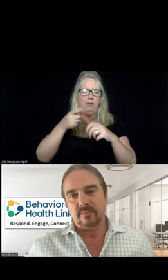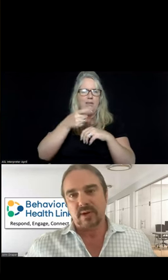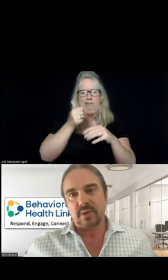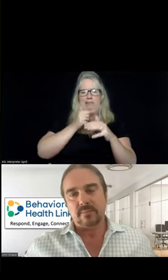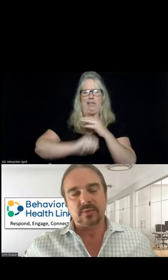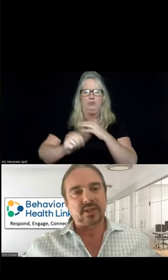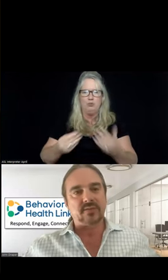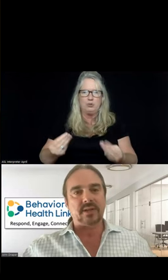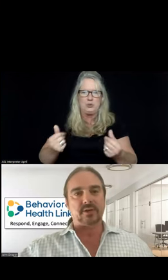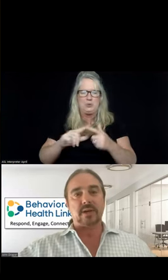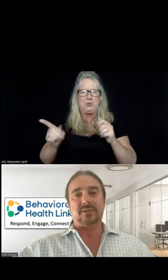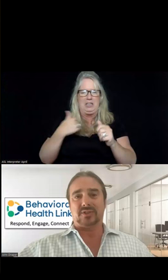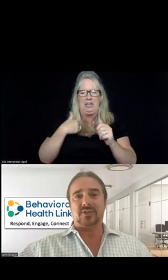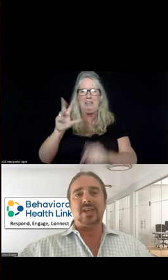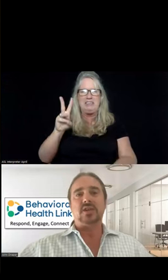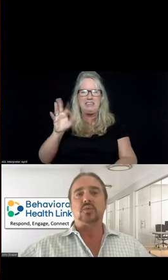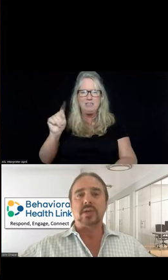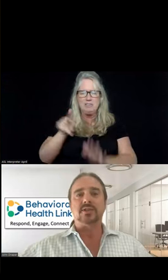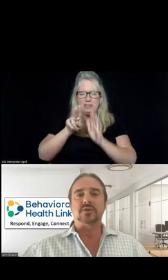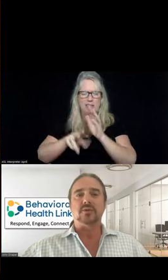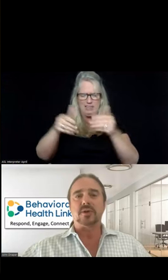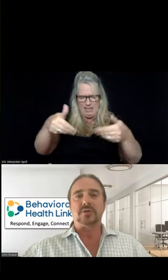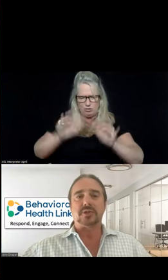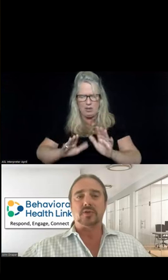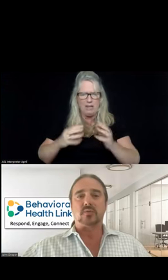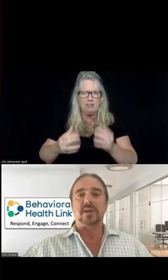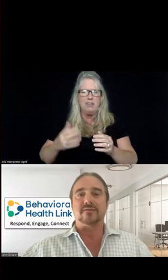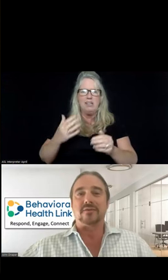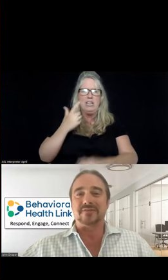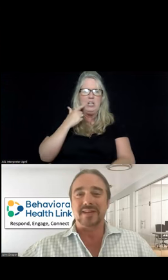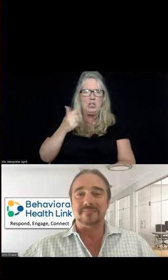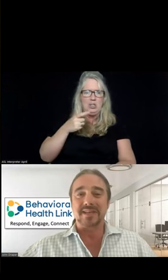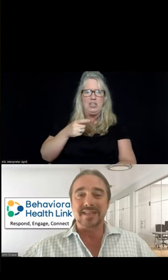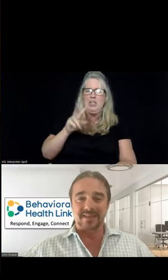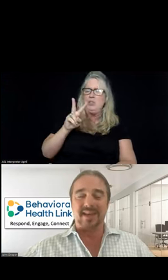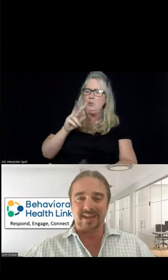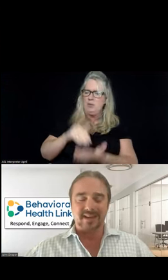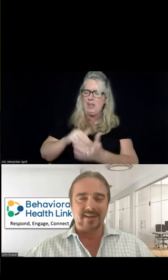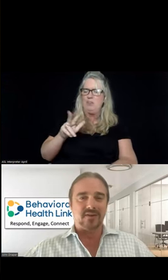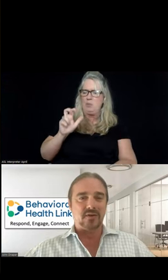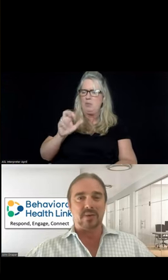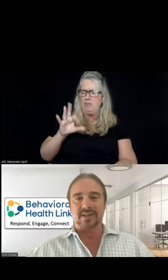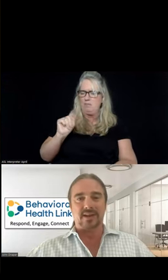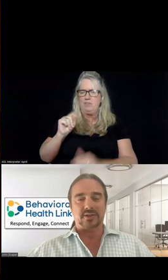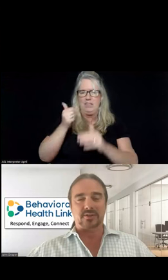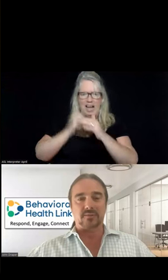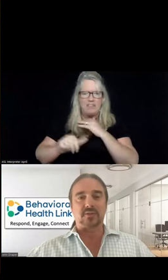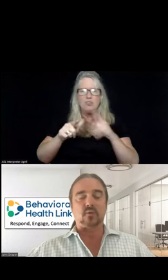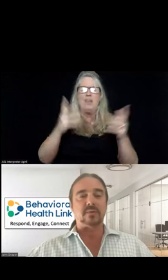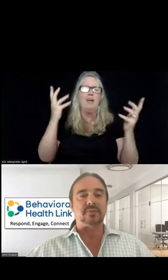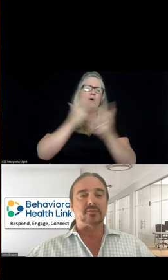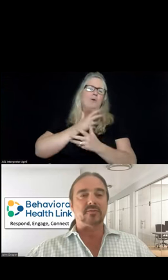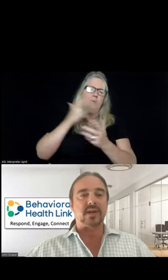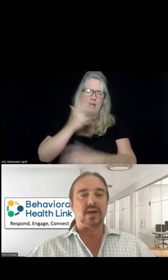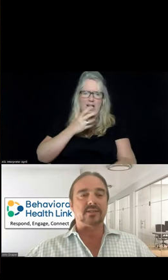we bury people six feet underground. This is 2,224 feet beneath that. Oh, my gosh. So